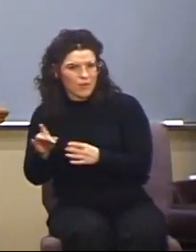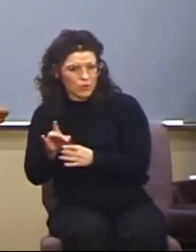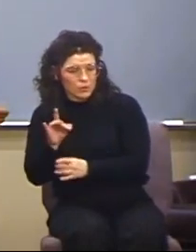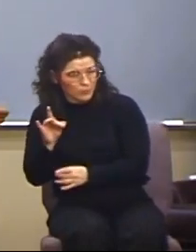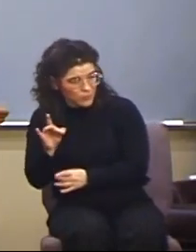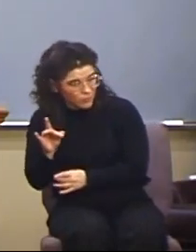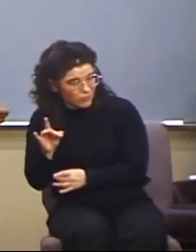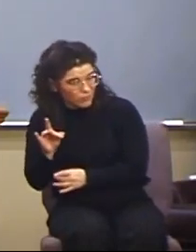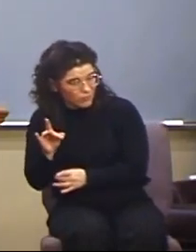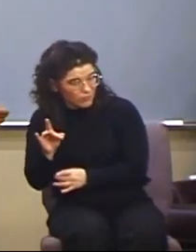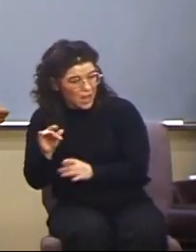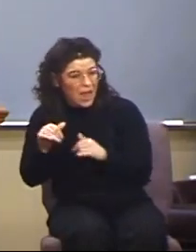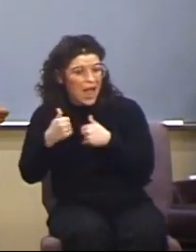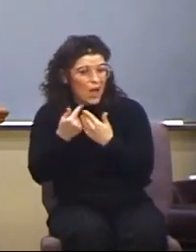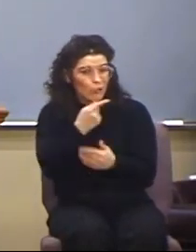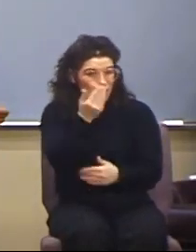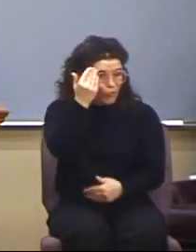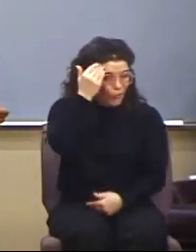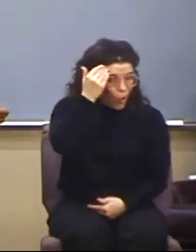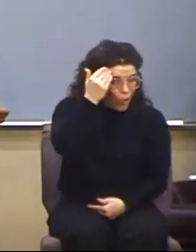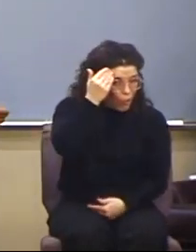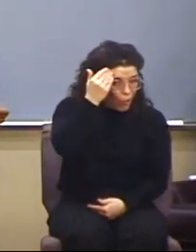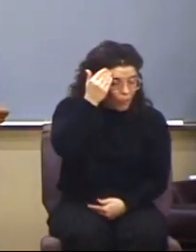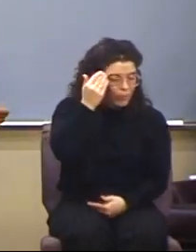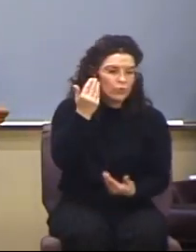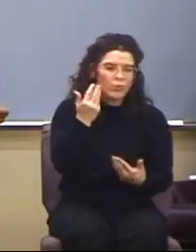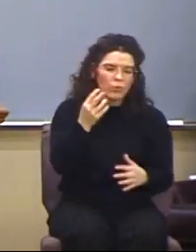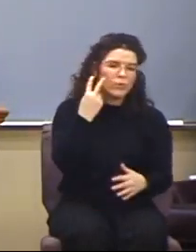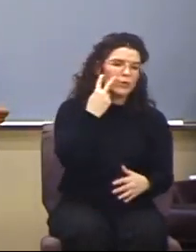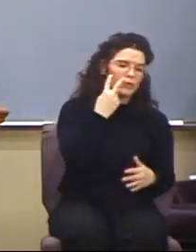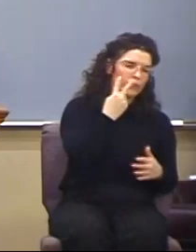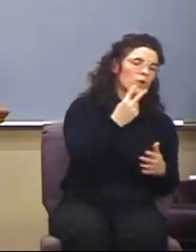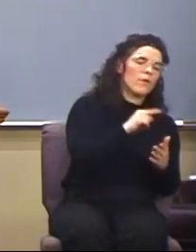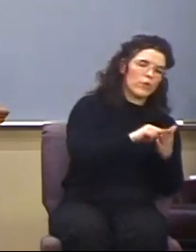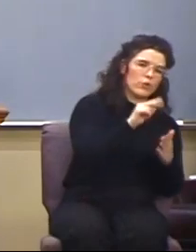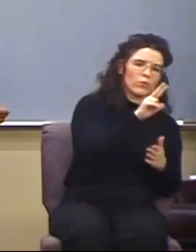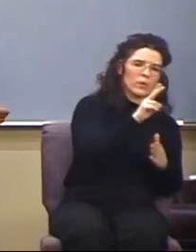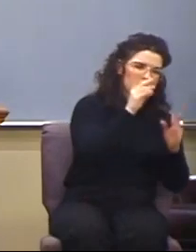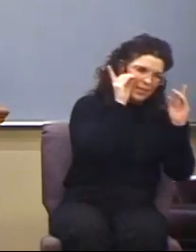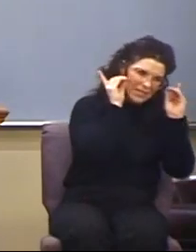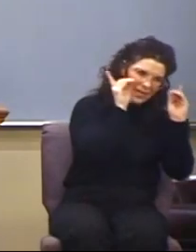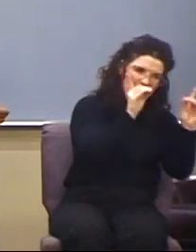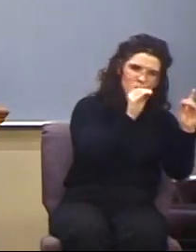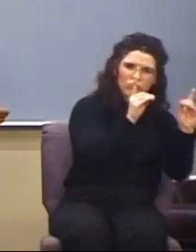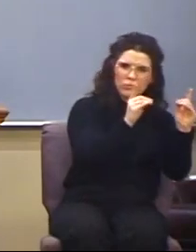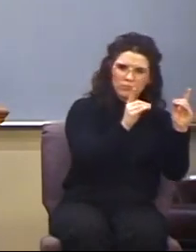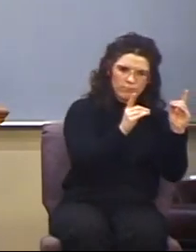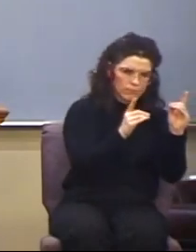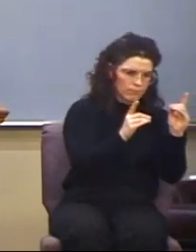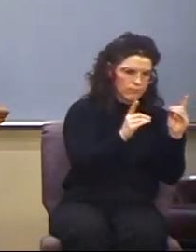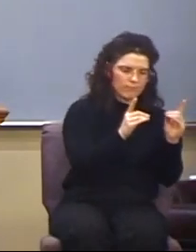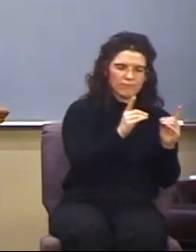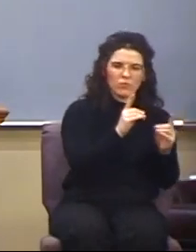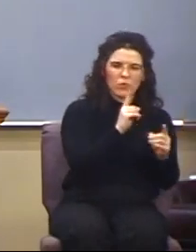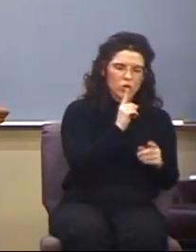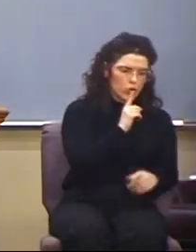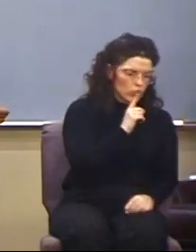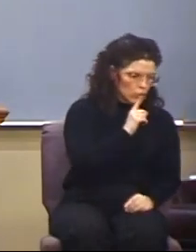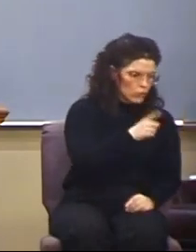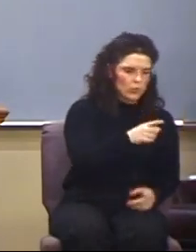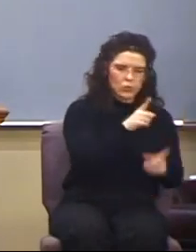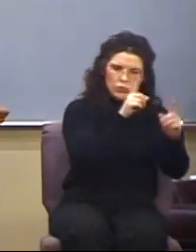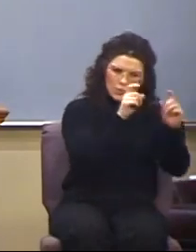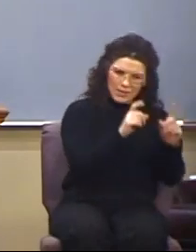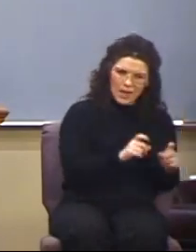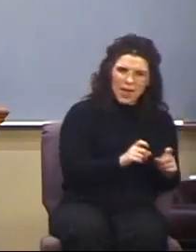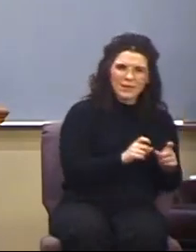Okay, we saw already verse 3, the doctrine fundamentally is the litmus test. The measure is